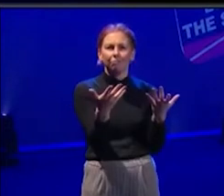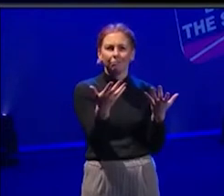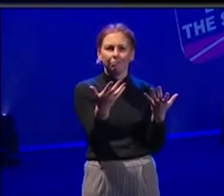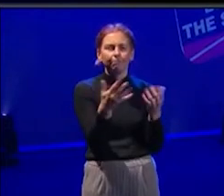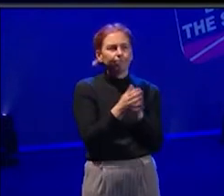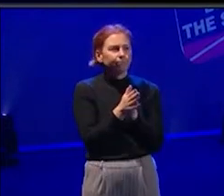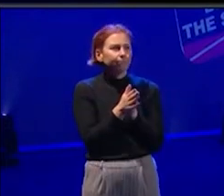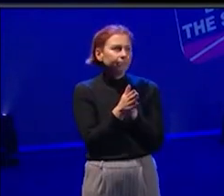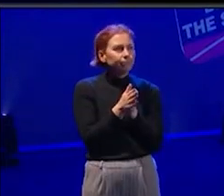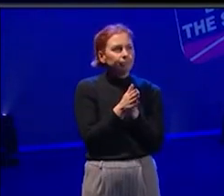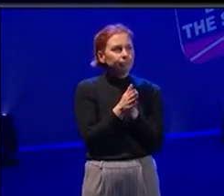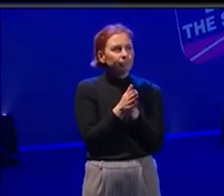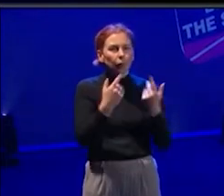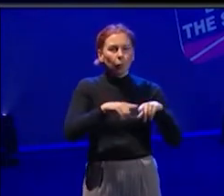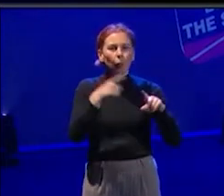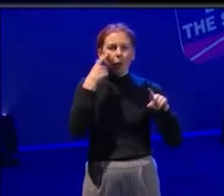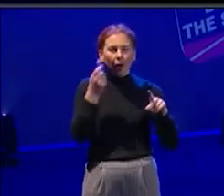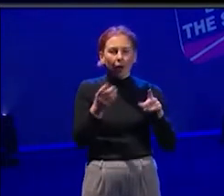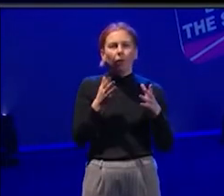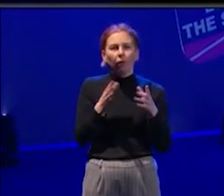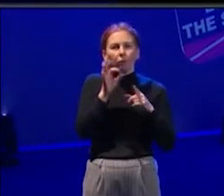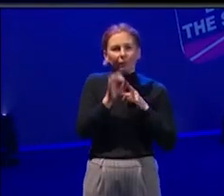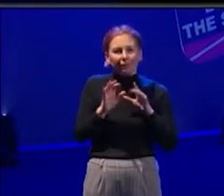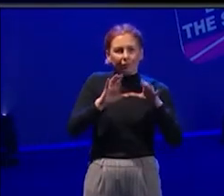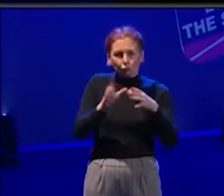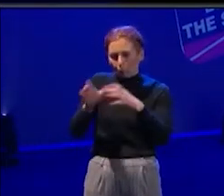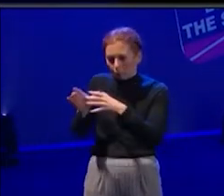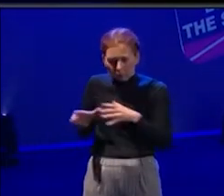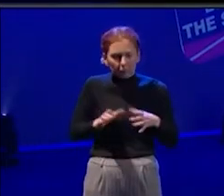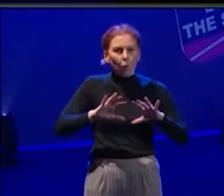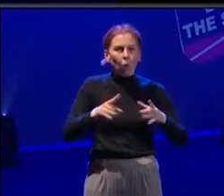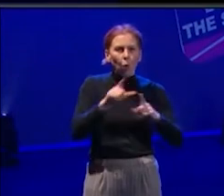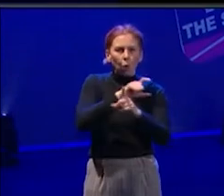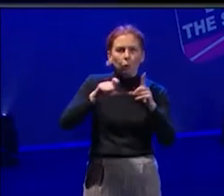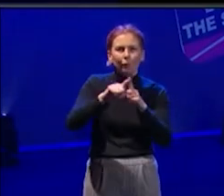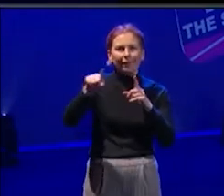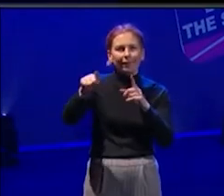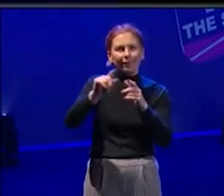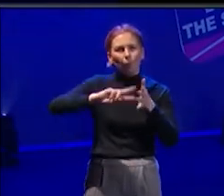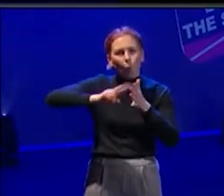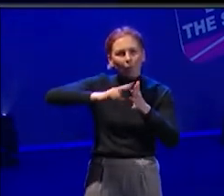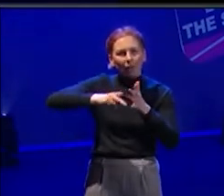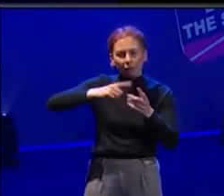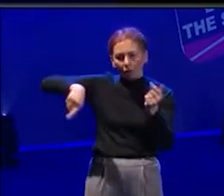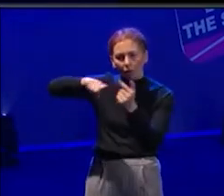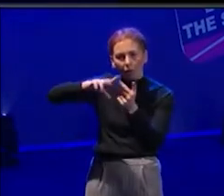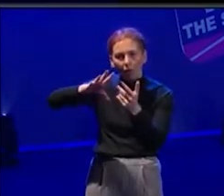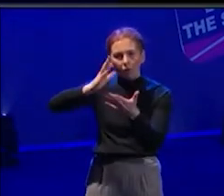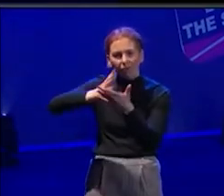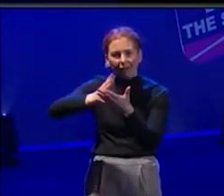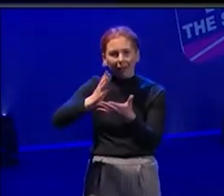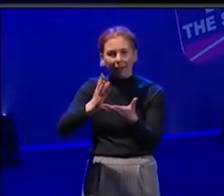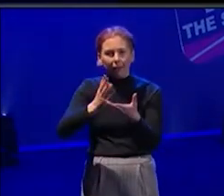reach out to specific groups or communities or community organisations who are more well versed in